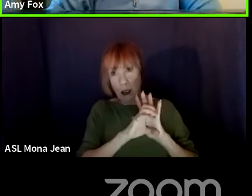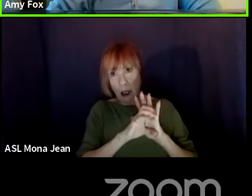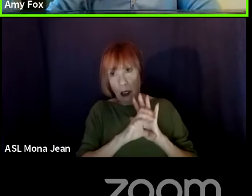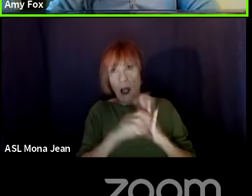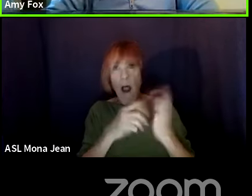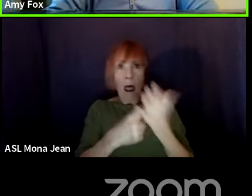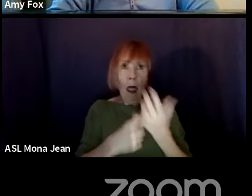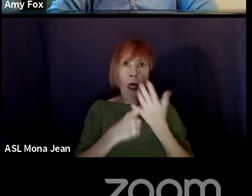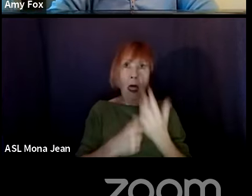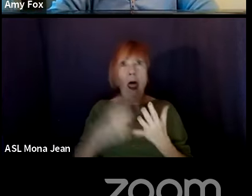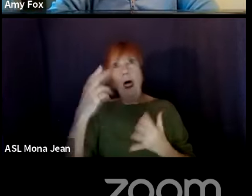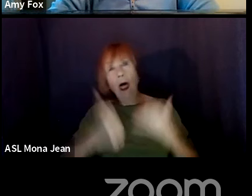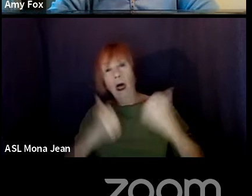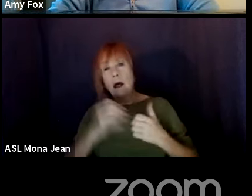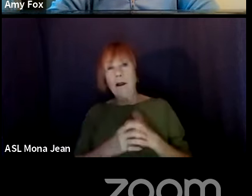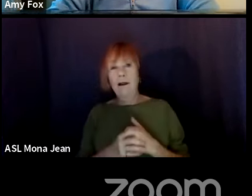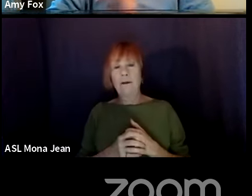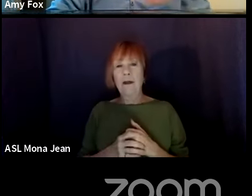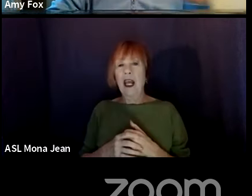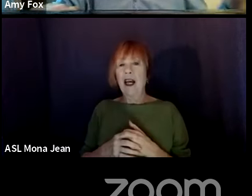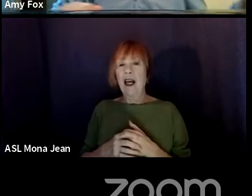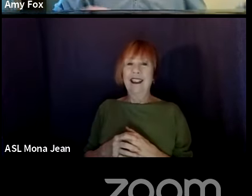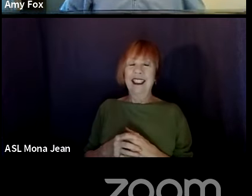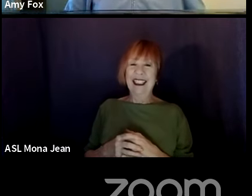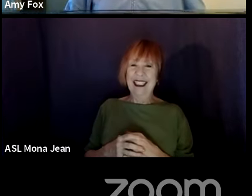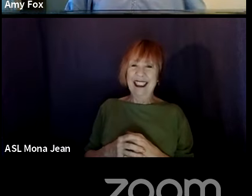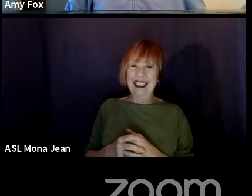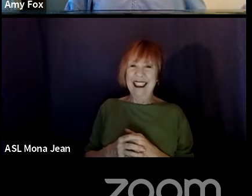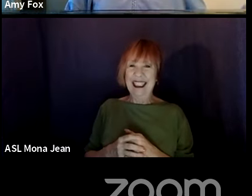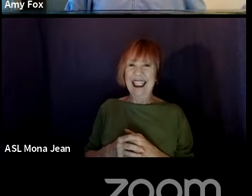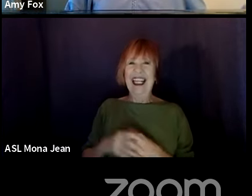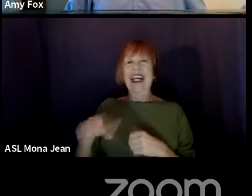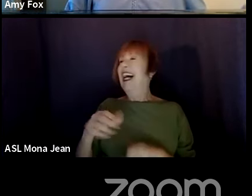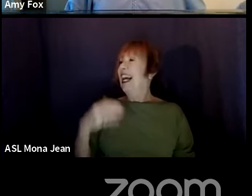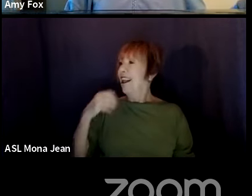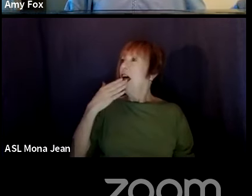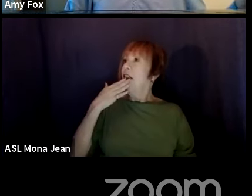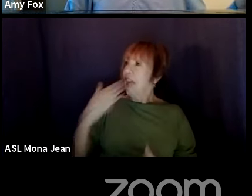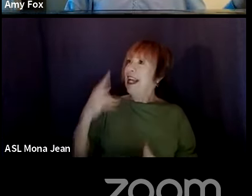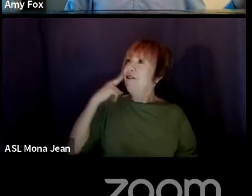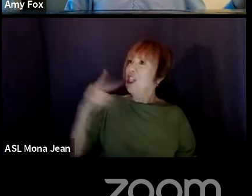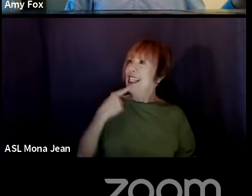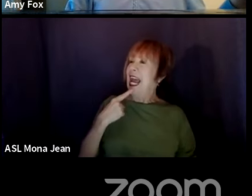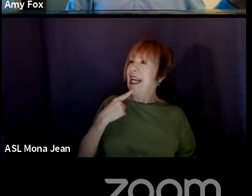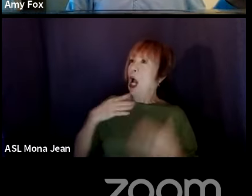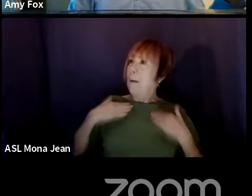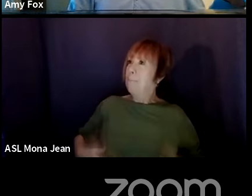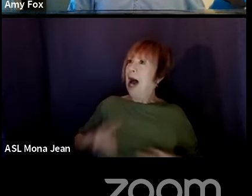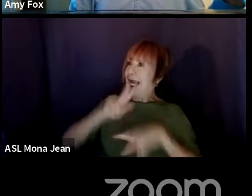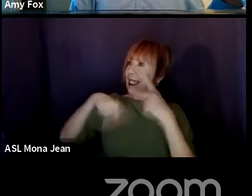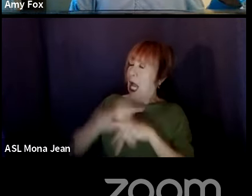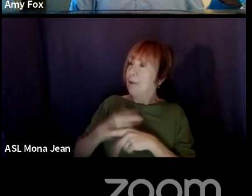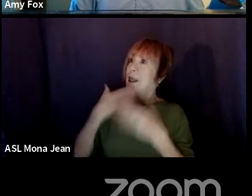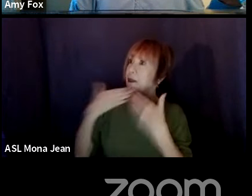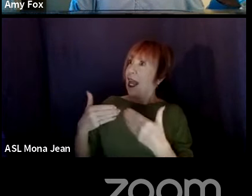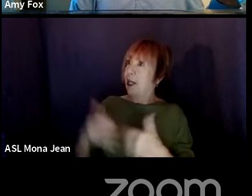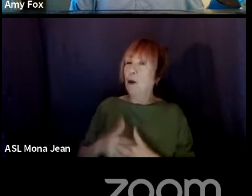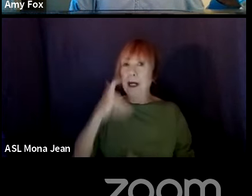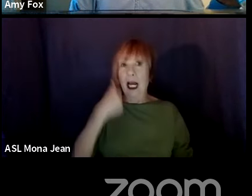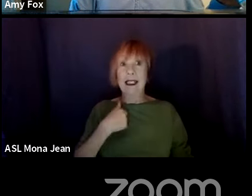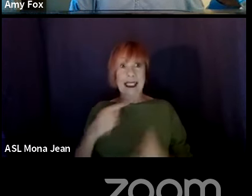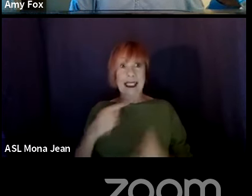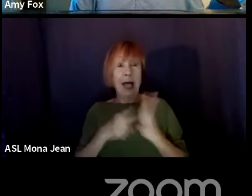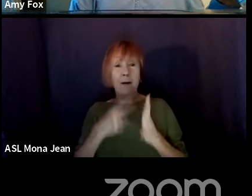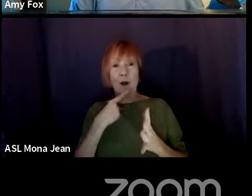intentions are. And can I jump in? want to say, just love that you also said body types. Thank you. Because I feel like when we talk about diversity, we